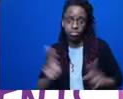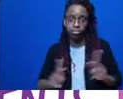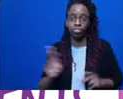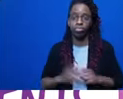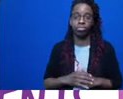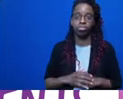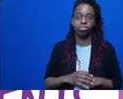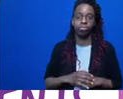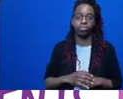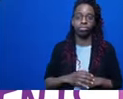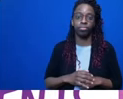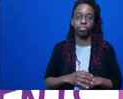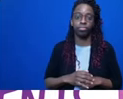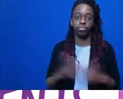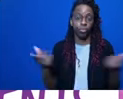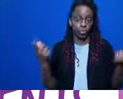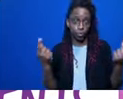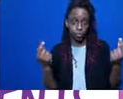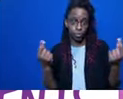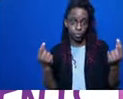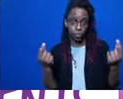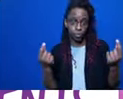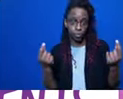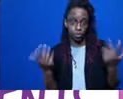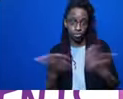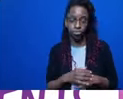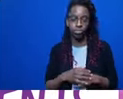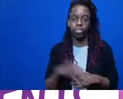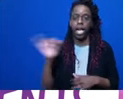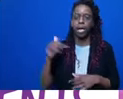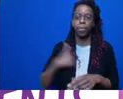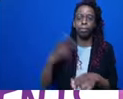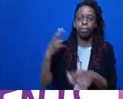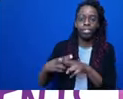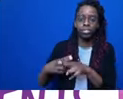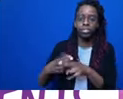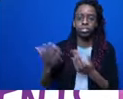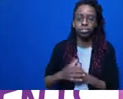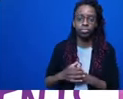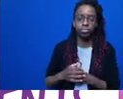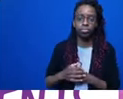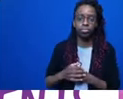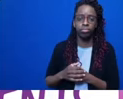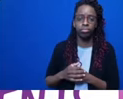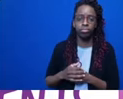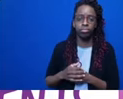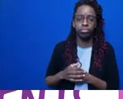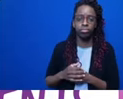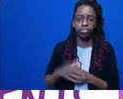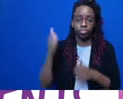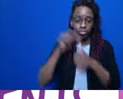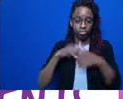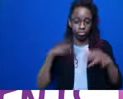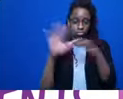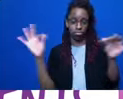as I mentioned, is talk about criminalized survivors and survival tonight using a